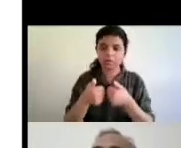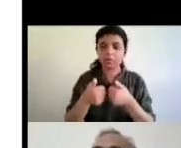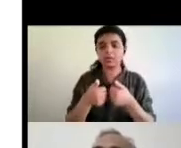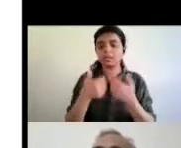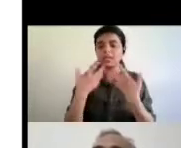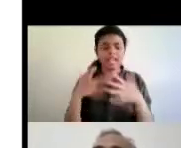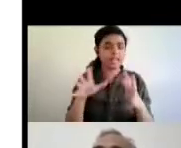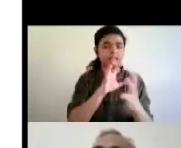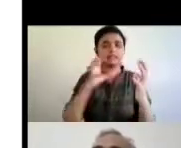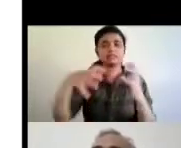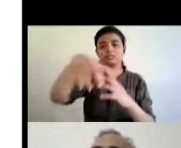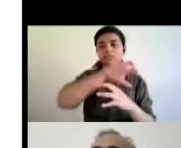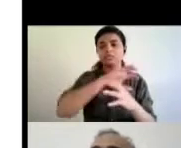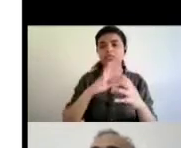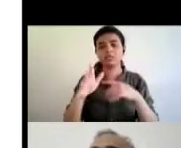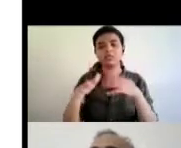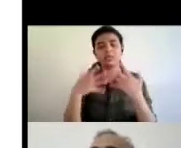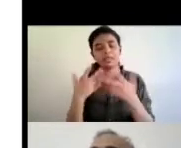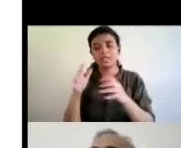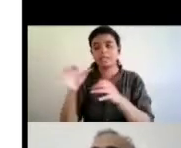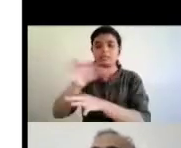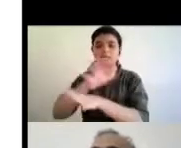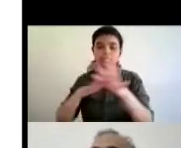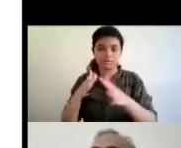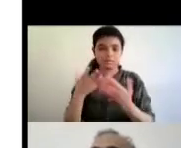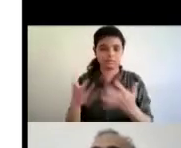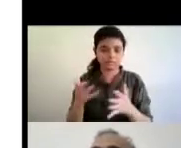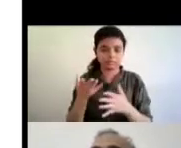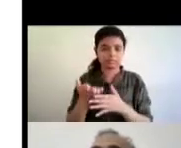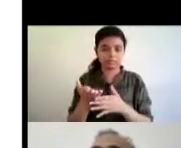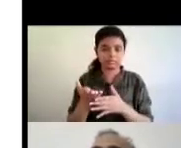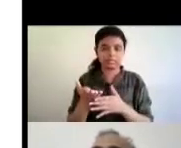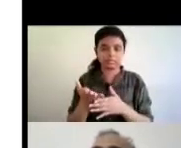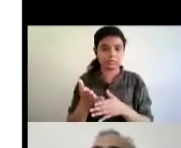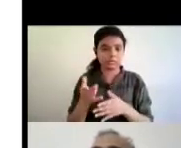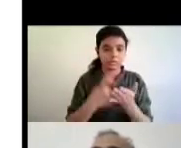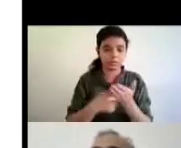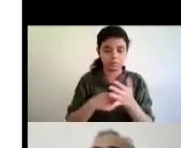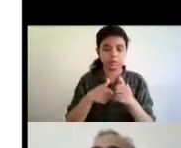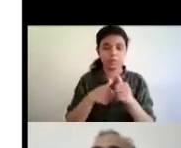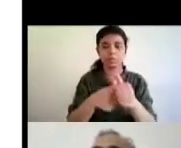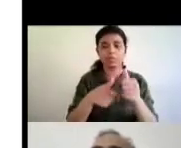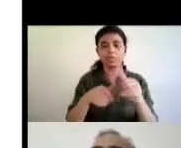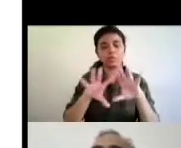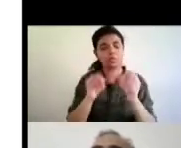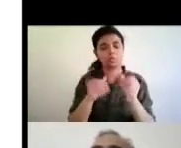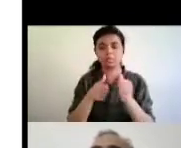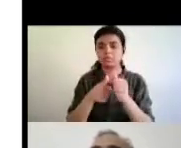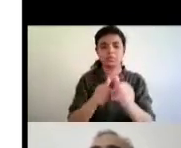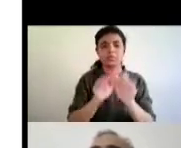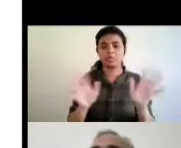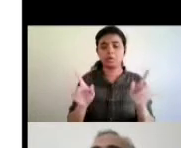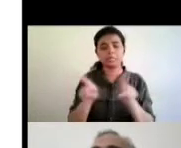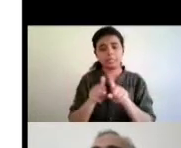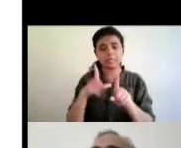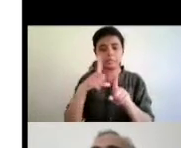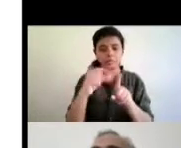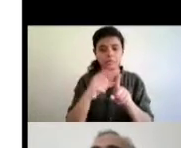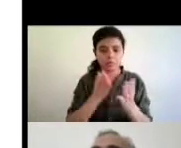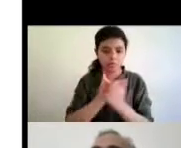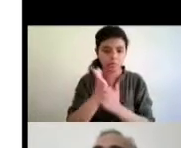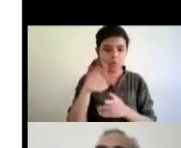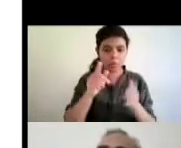any country or any organization to be able to uh follow those rules etc and do this task